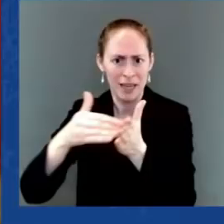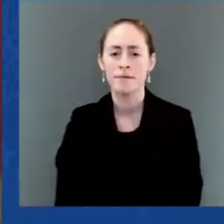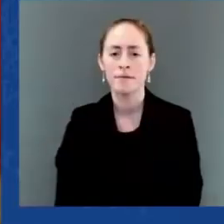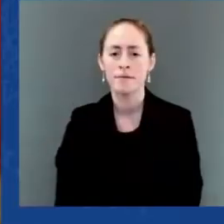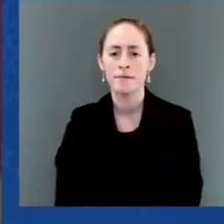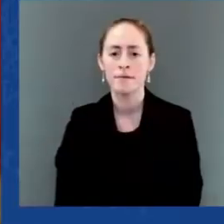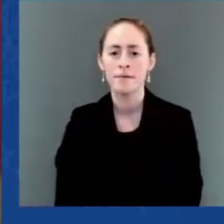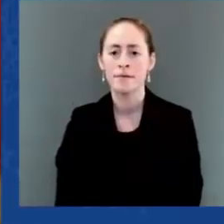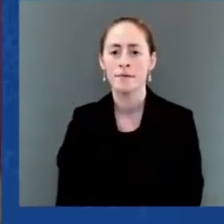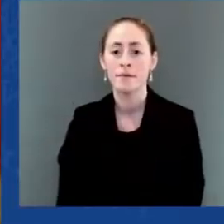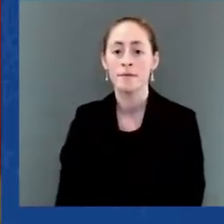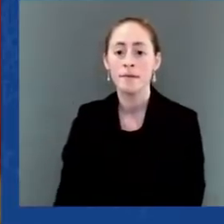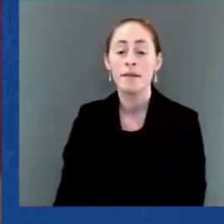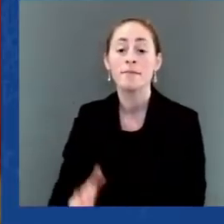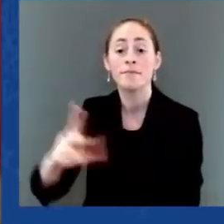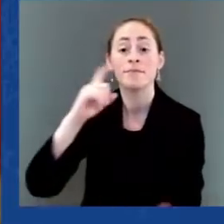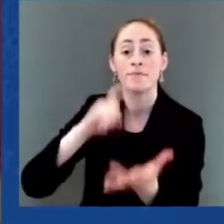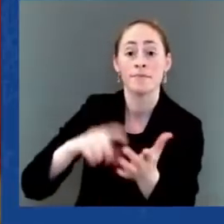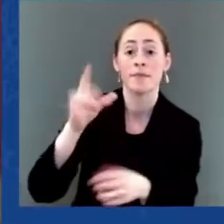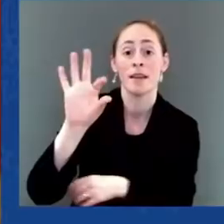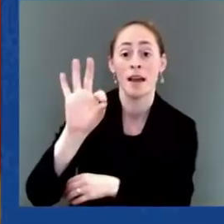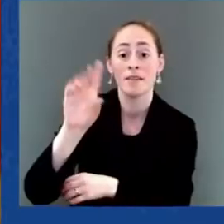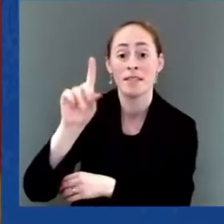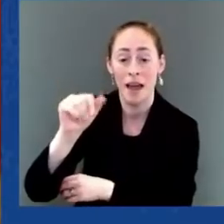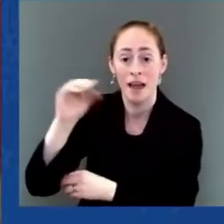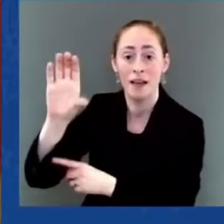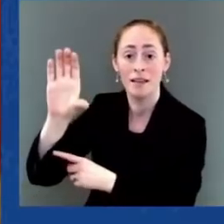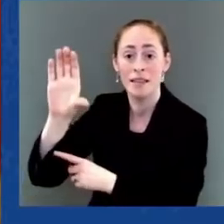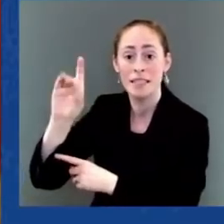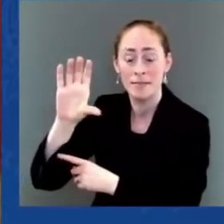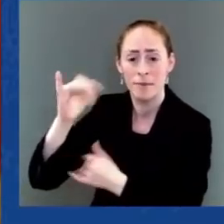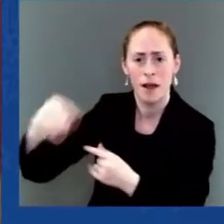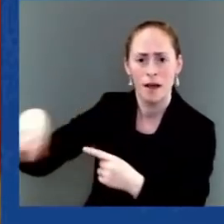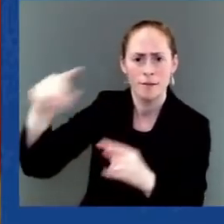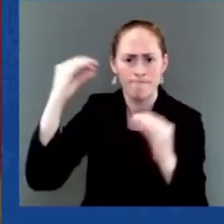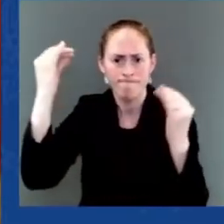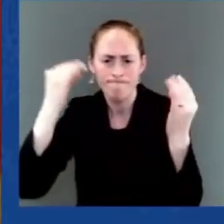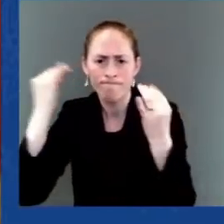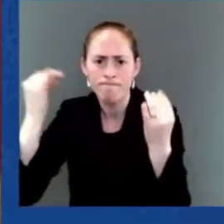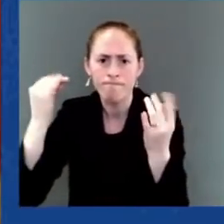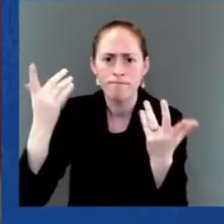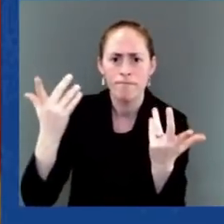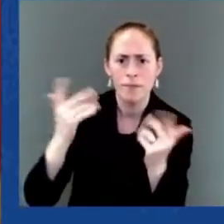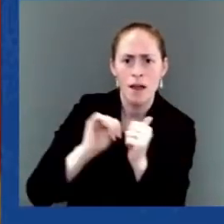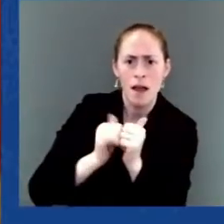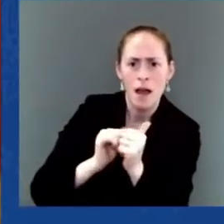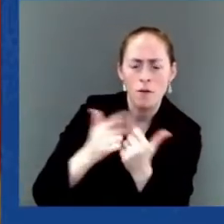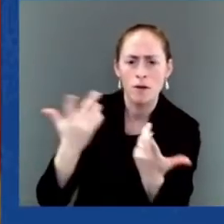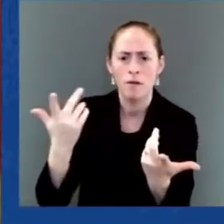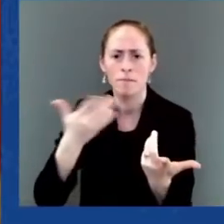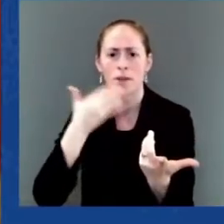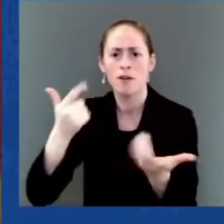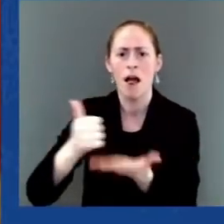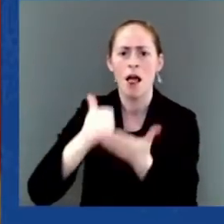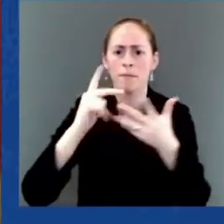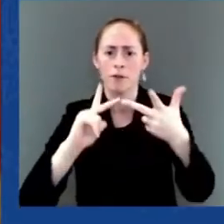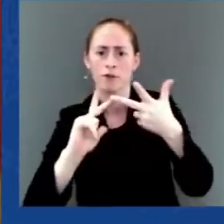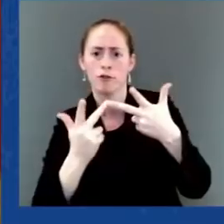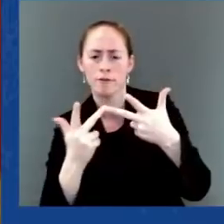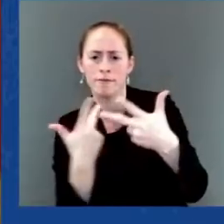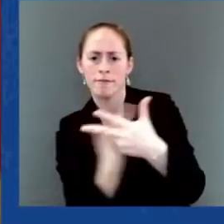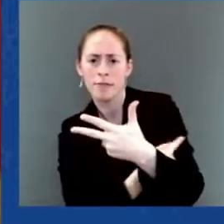extend boosters to all adults. If that occurs, we have enough boosters for everyone. And finally, yesterday,